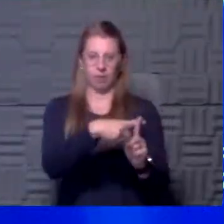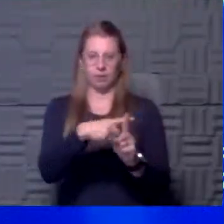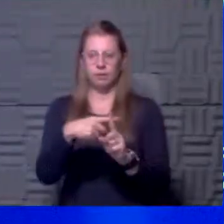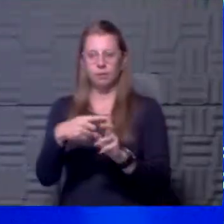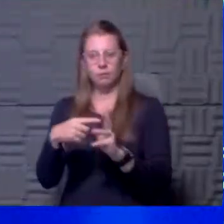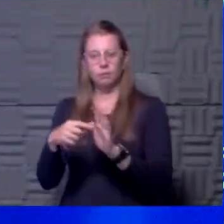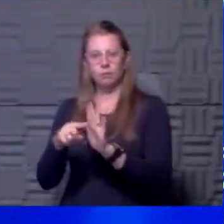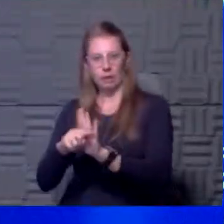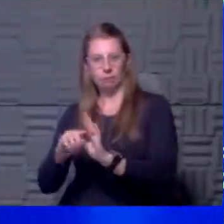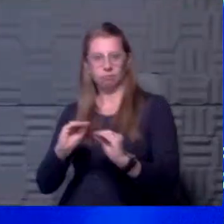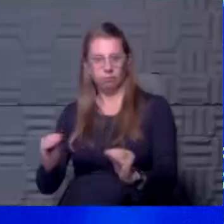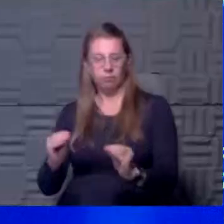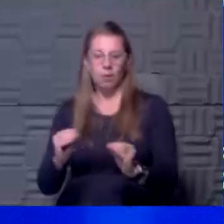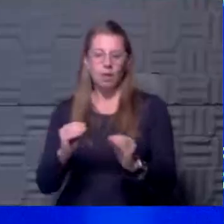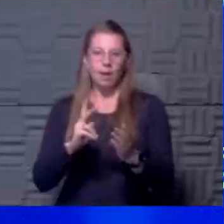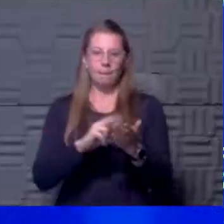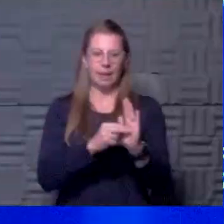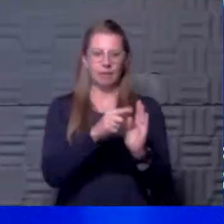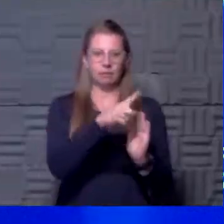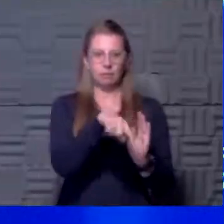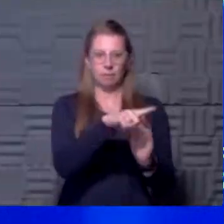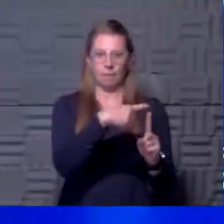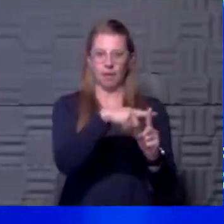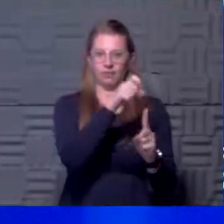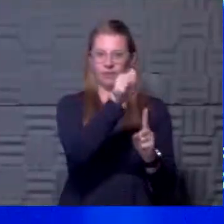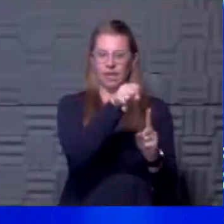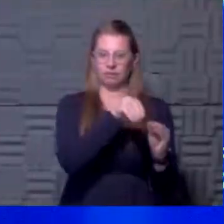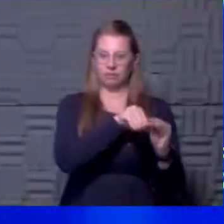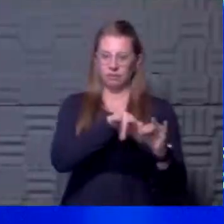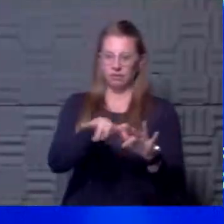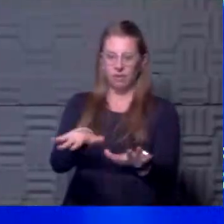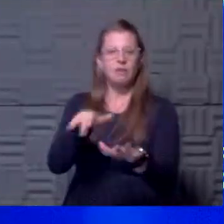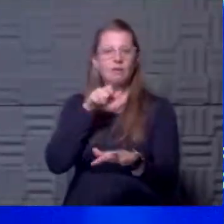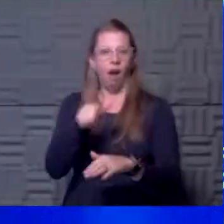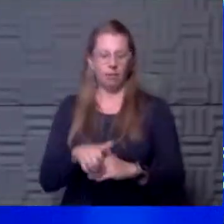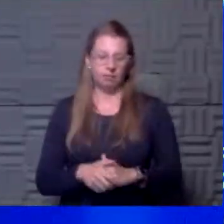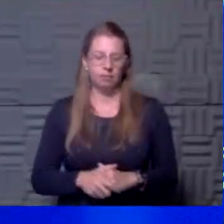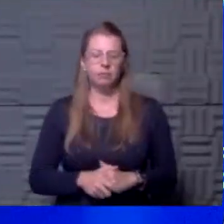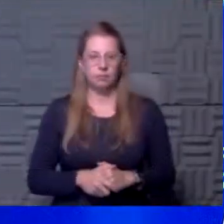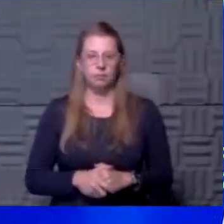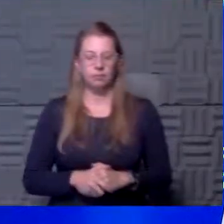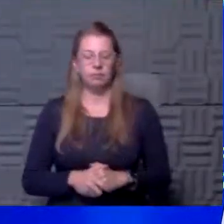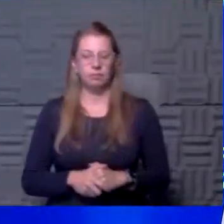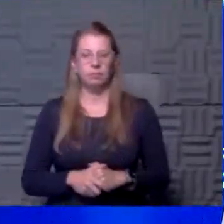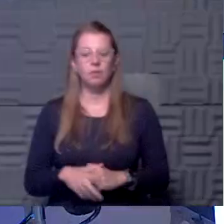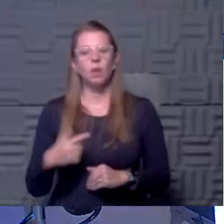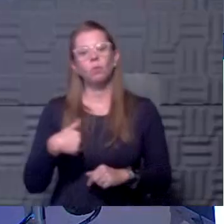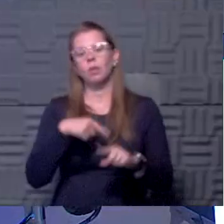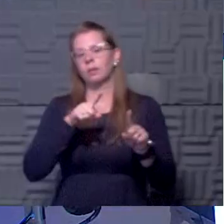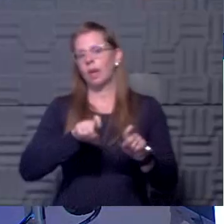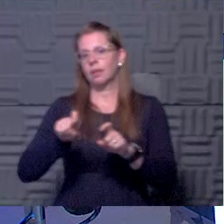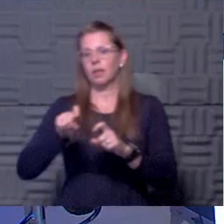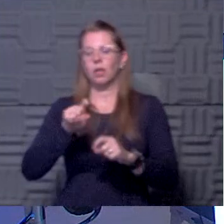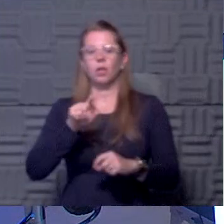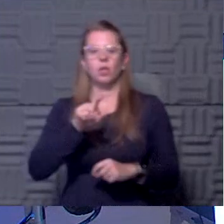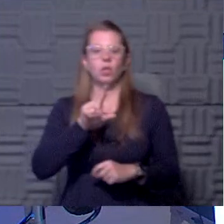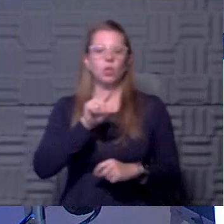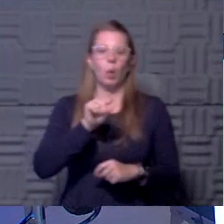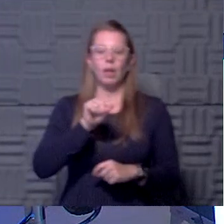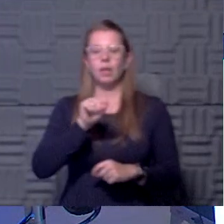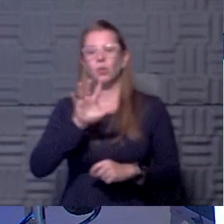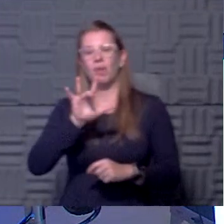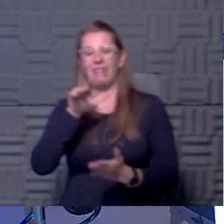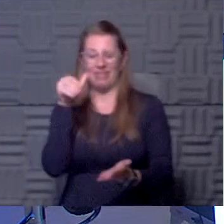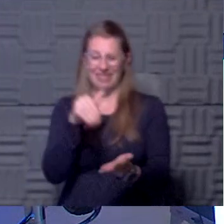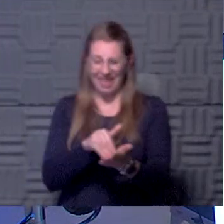you don't have the initial carriers going into the campus. And that's what scares me right there. Yeah. Well, we're testing, you know, 20, 25,000